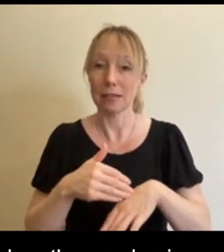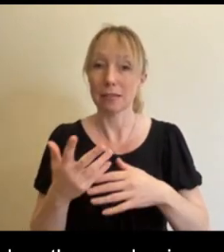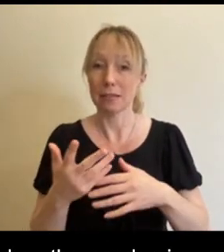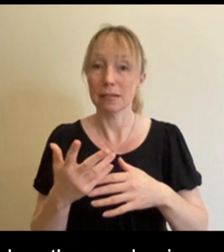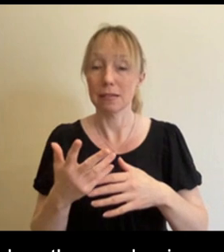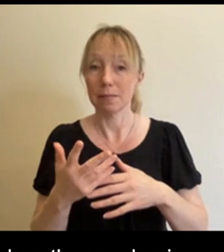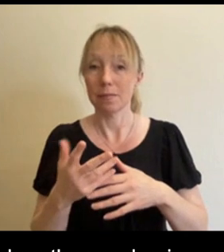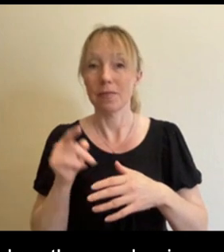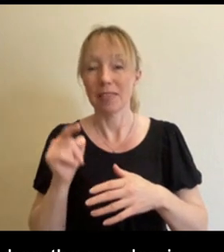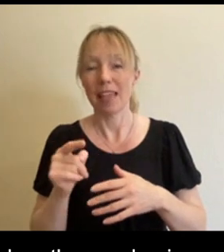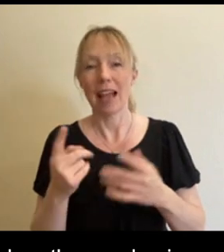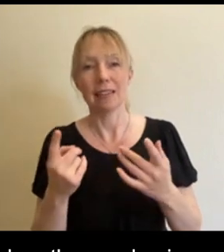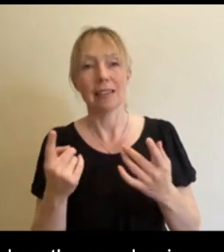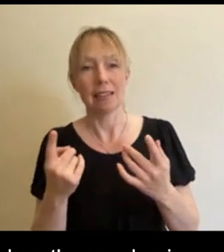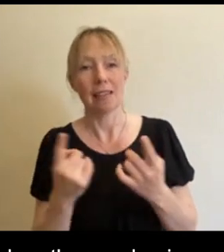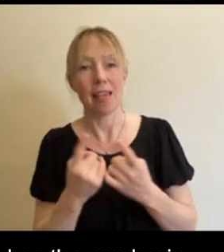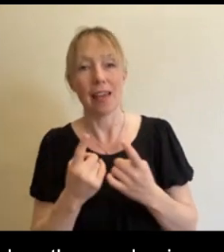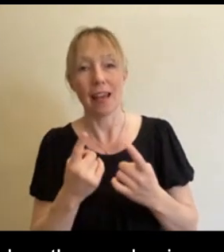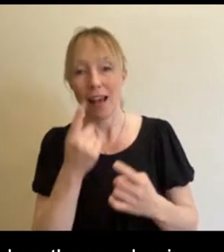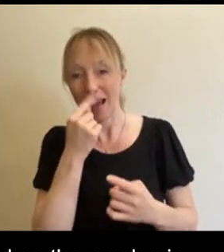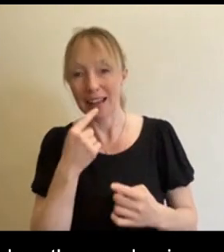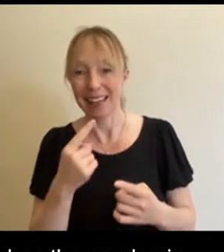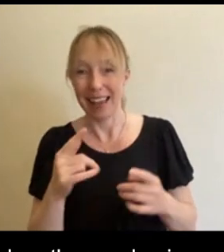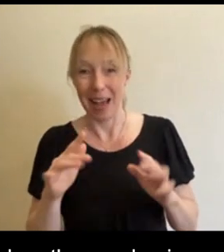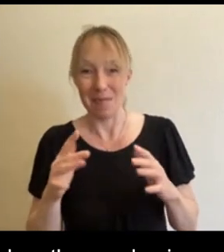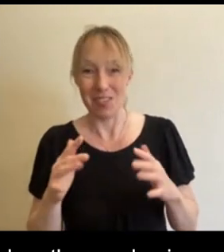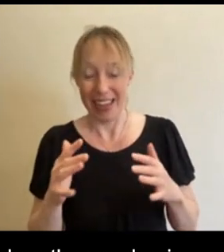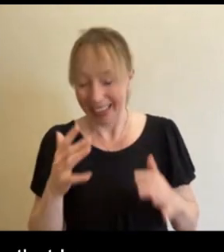the thing that I can say. Oh, my God, I'm shaking now.